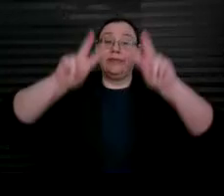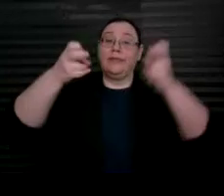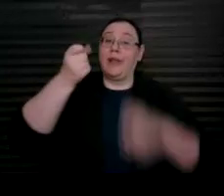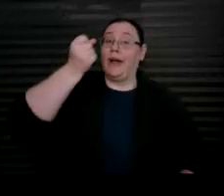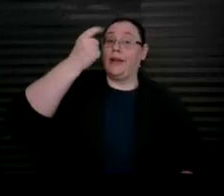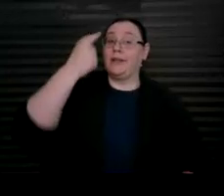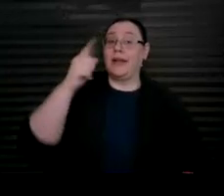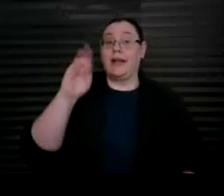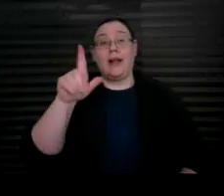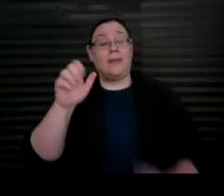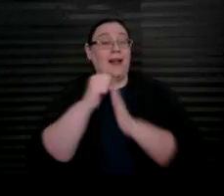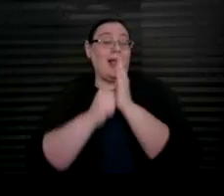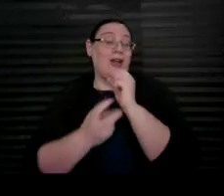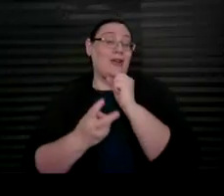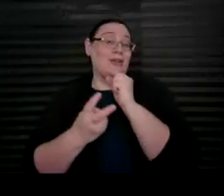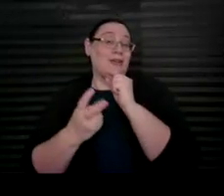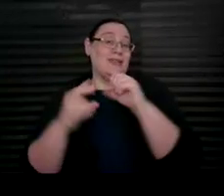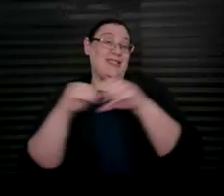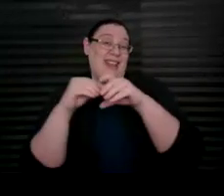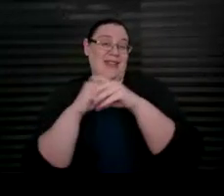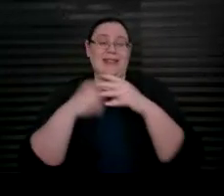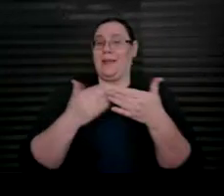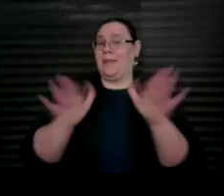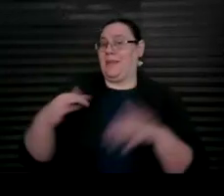Savings and Public Benefits